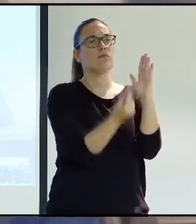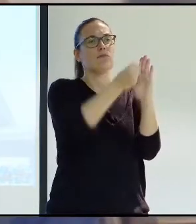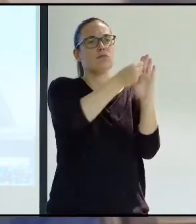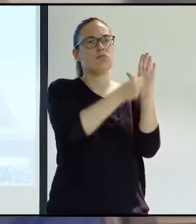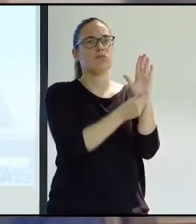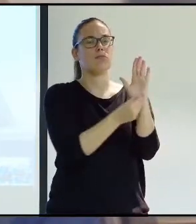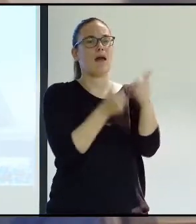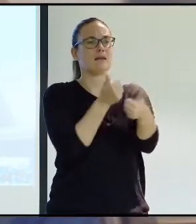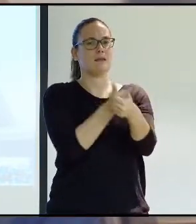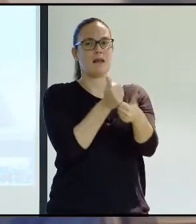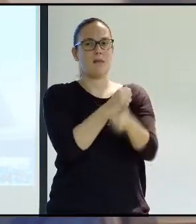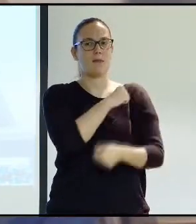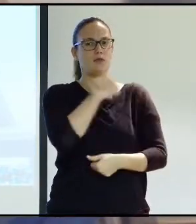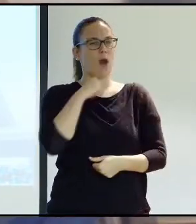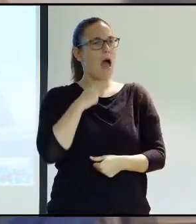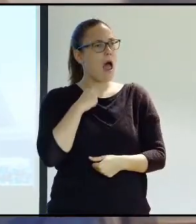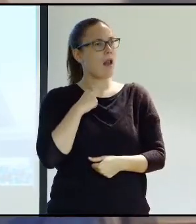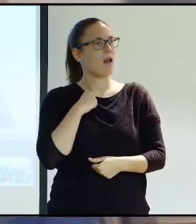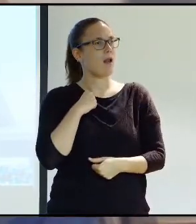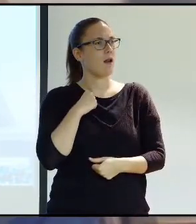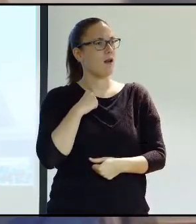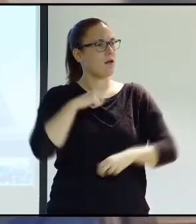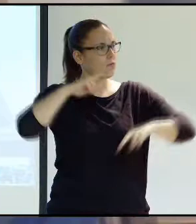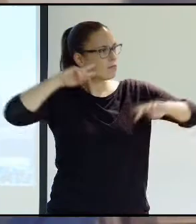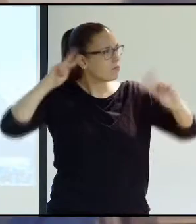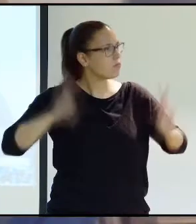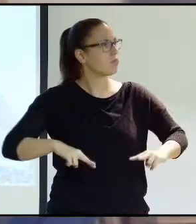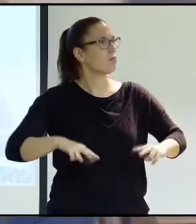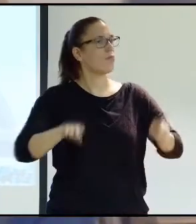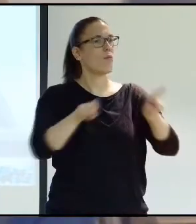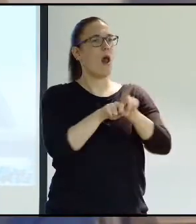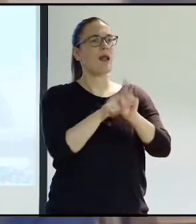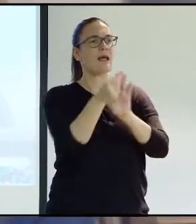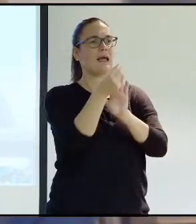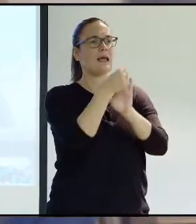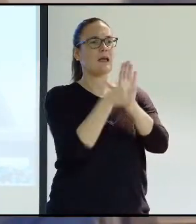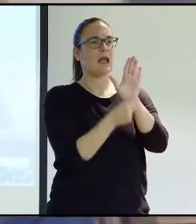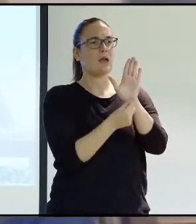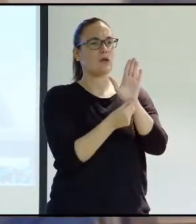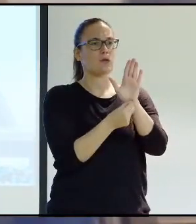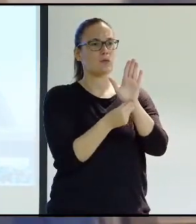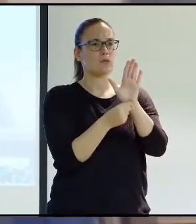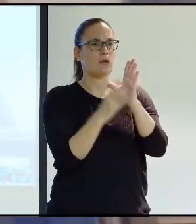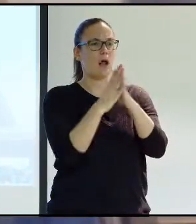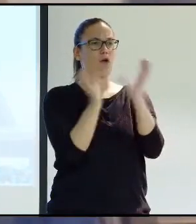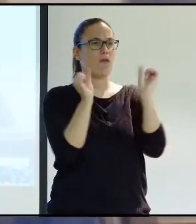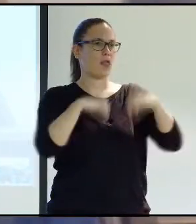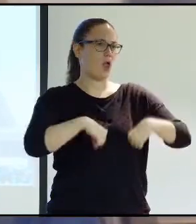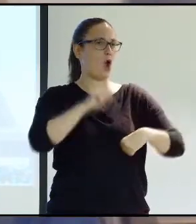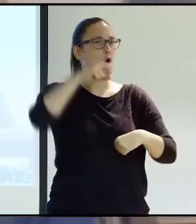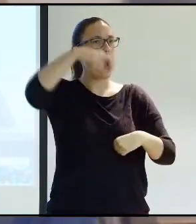Because this law is going to include a formula for personal assistance that